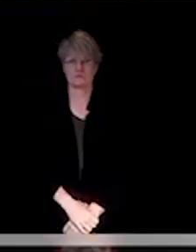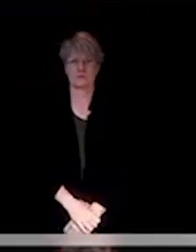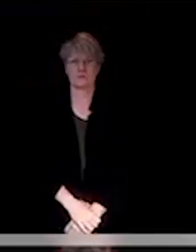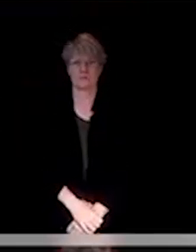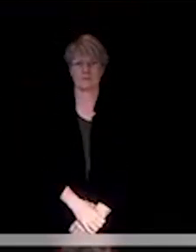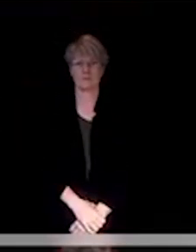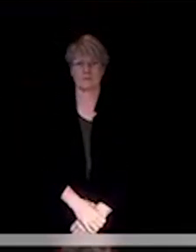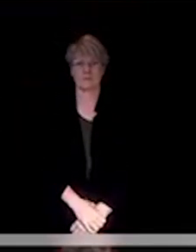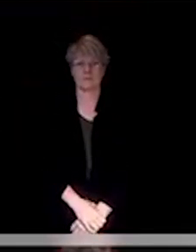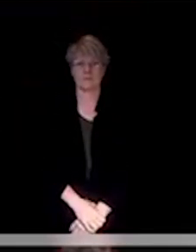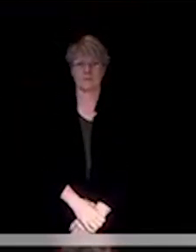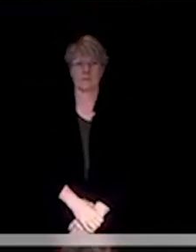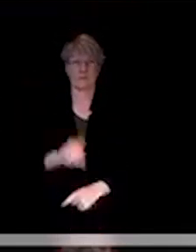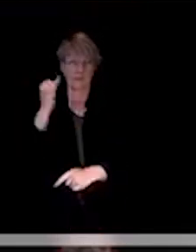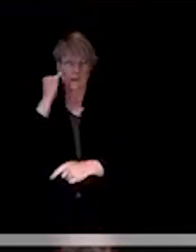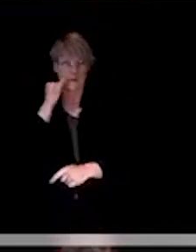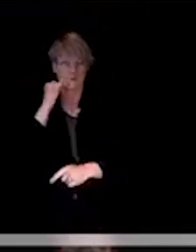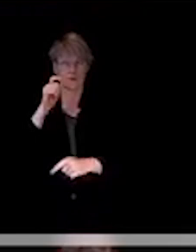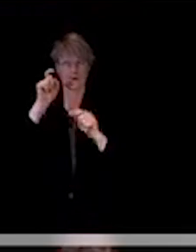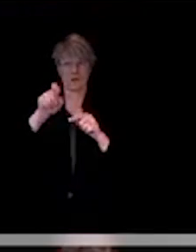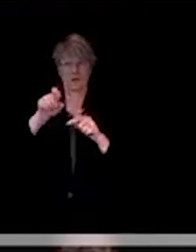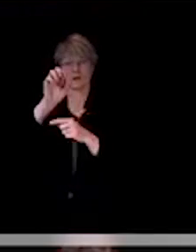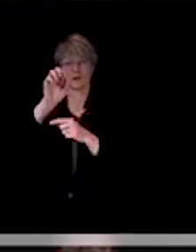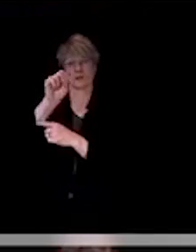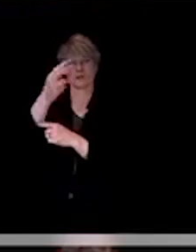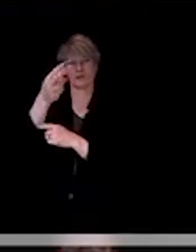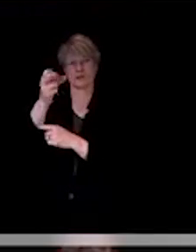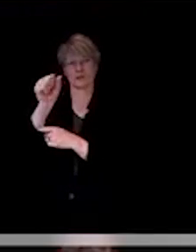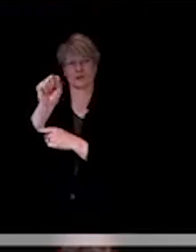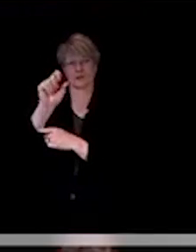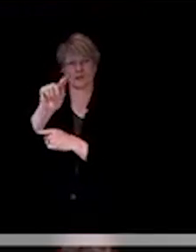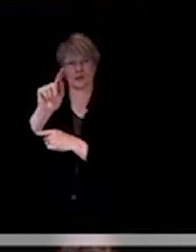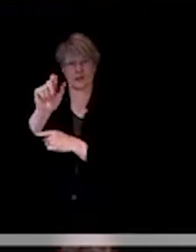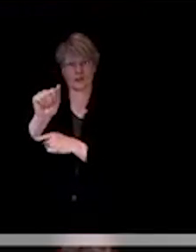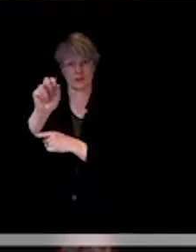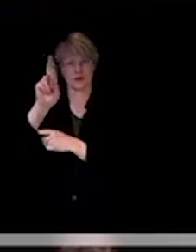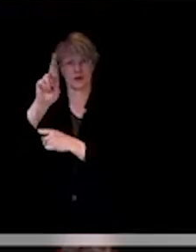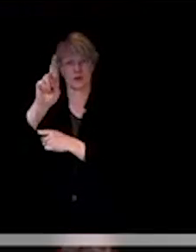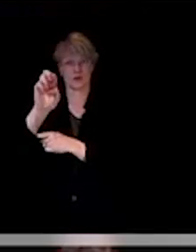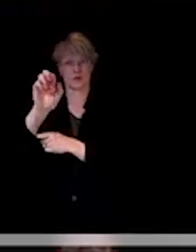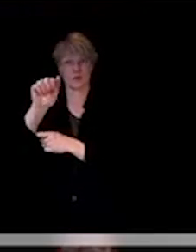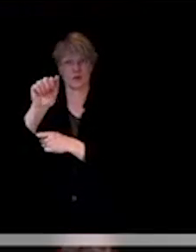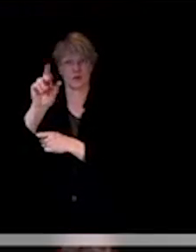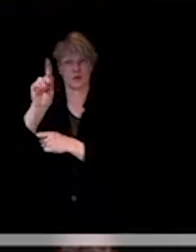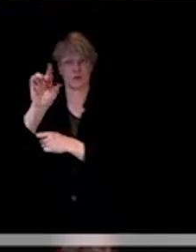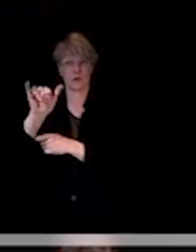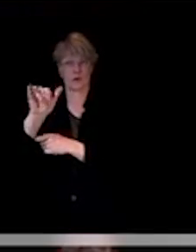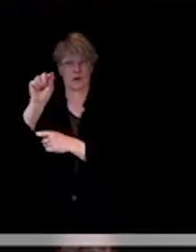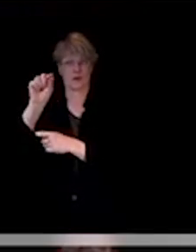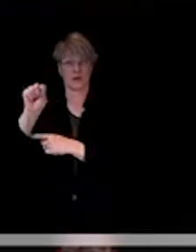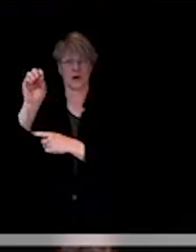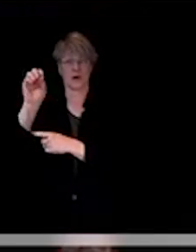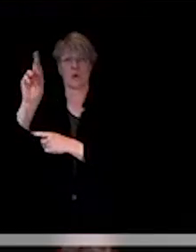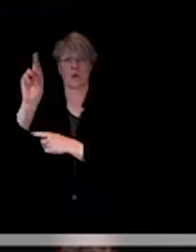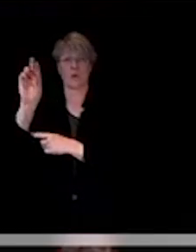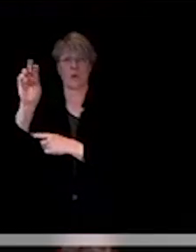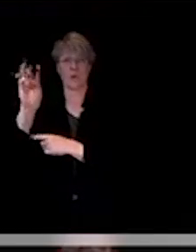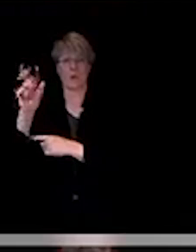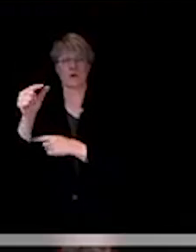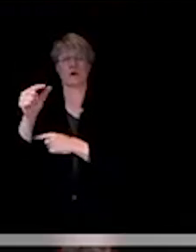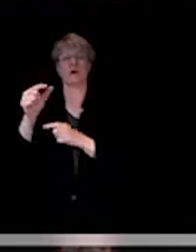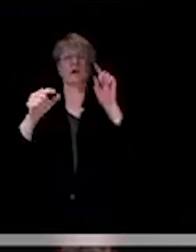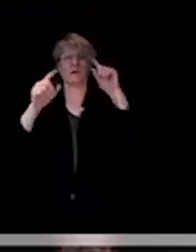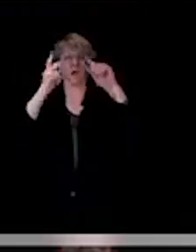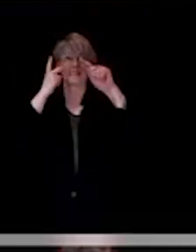If you go to Shasta Ready.org, click on Natural Recovery link, there's a big list of the things. If